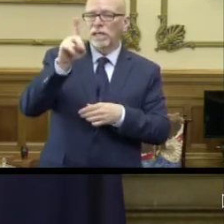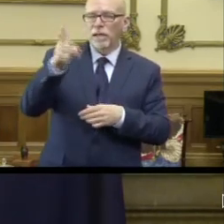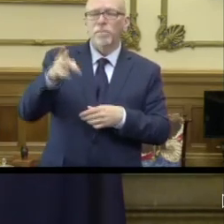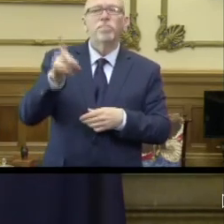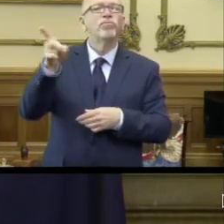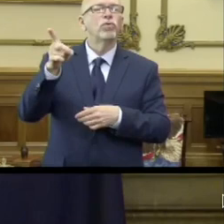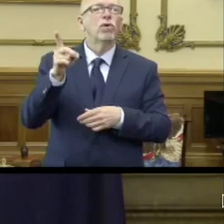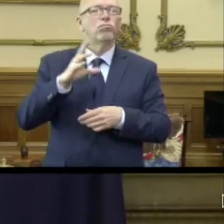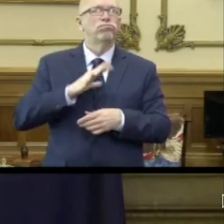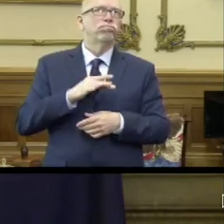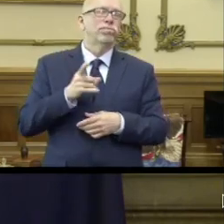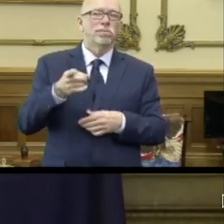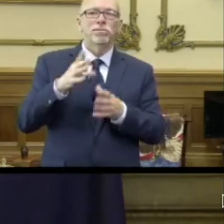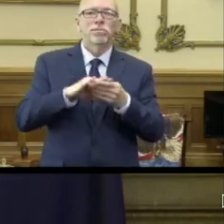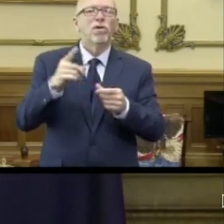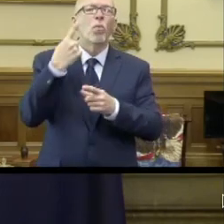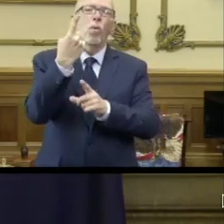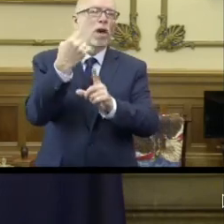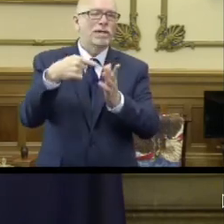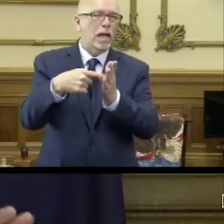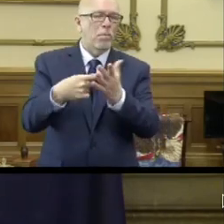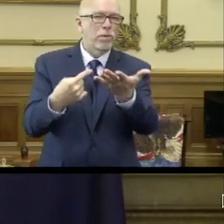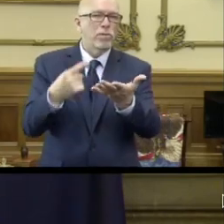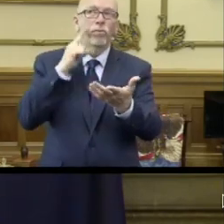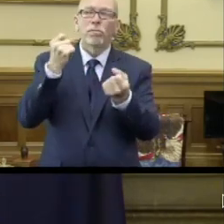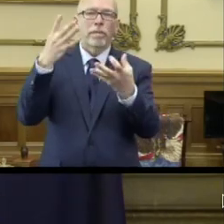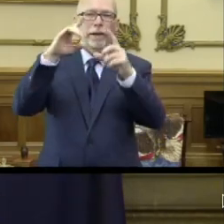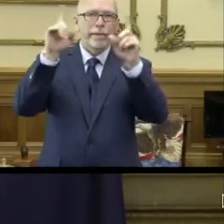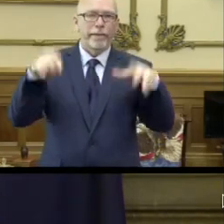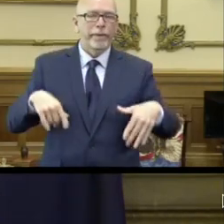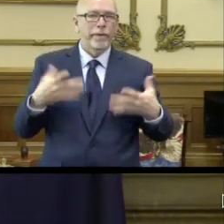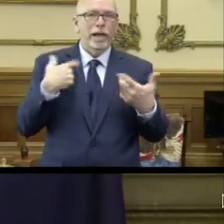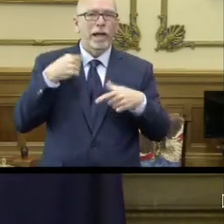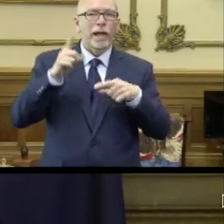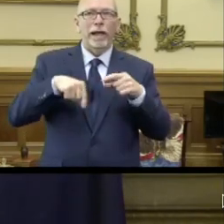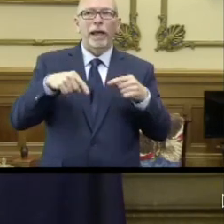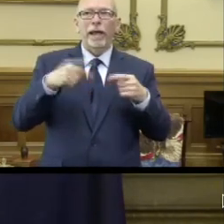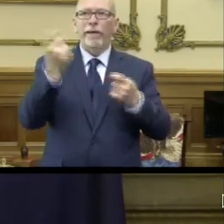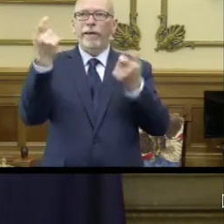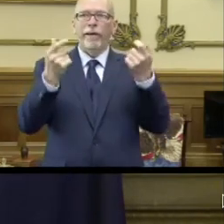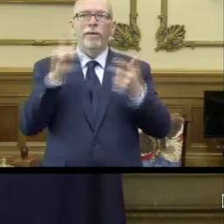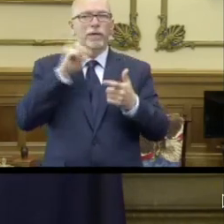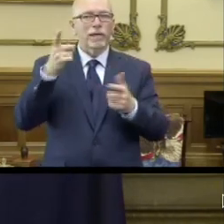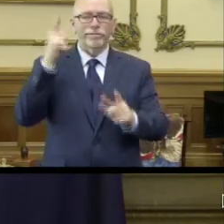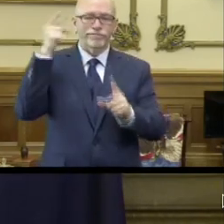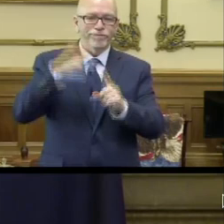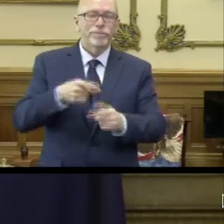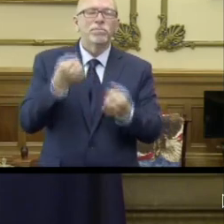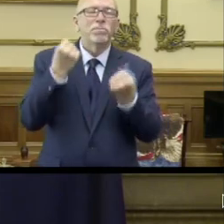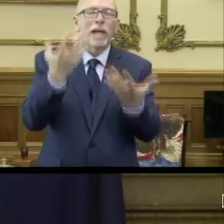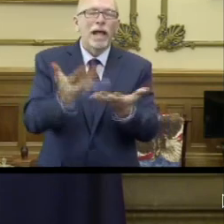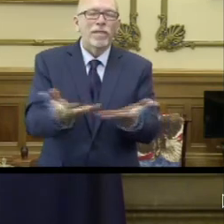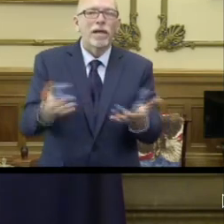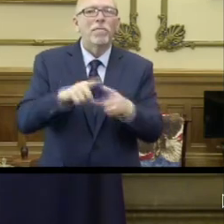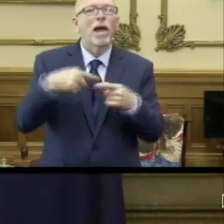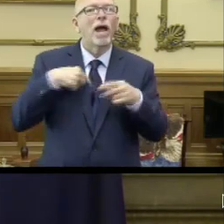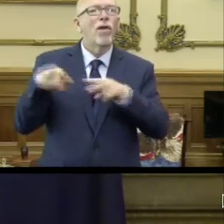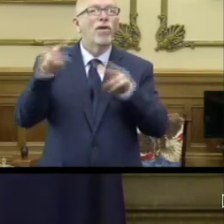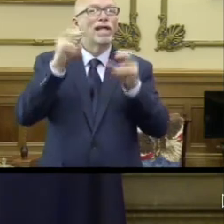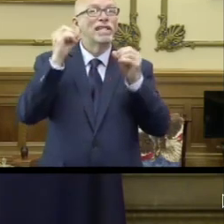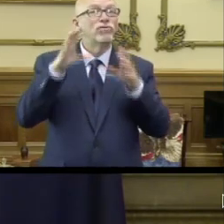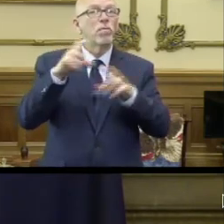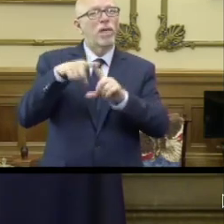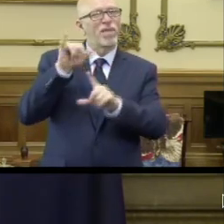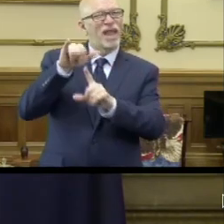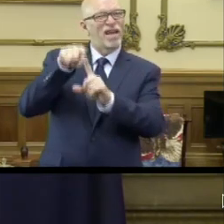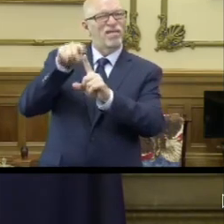to the rescue of, and this is just one example of so many. It was hard to narrow. was starting to look at everything teachers were doing around the whole state of Indiana, but